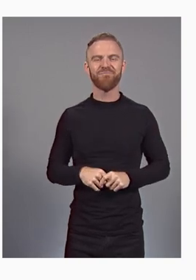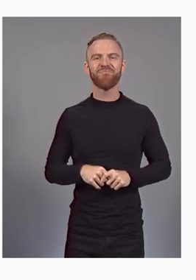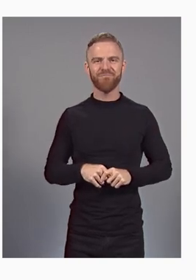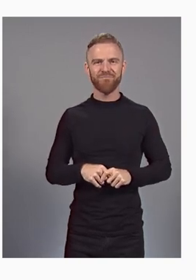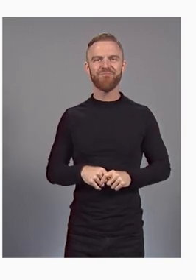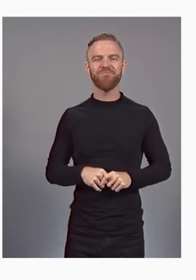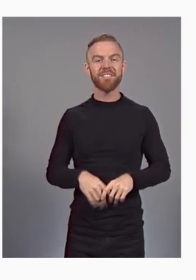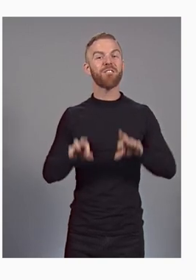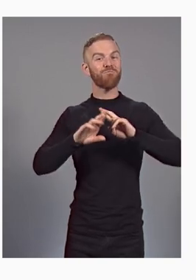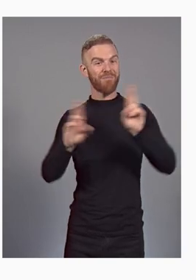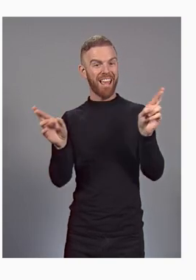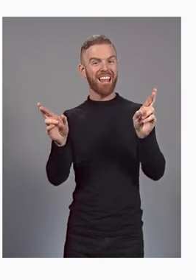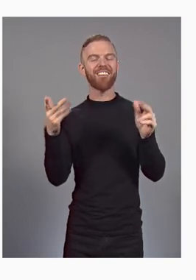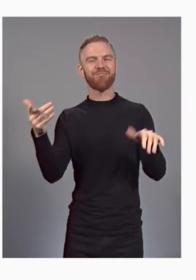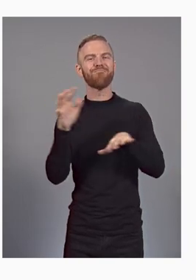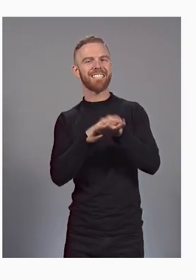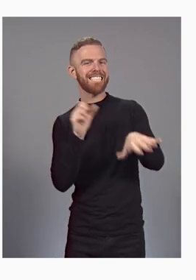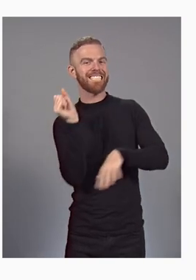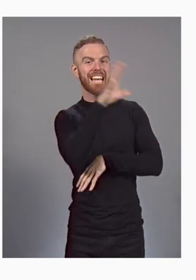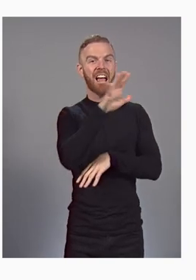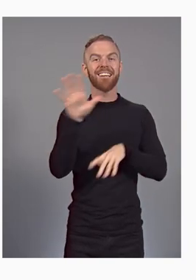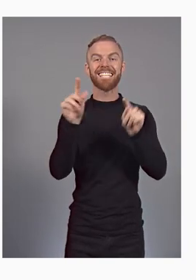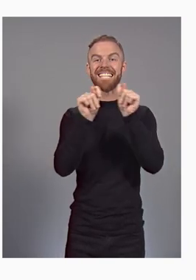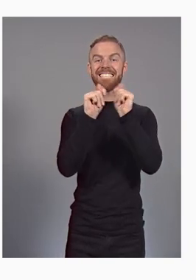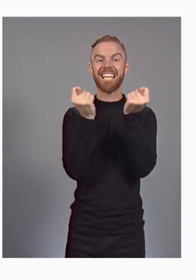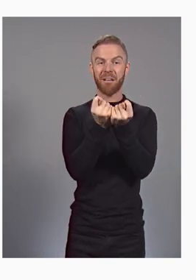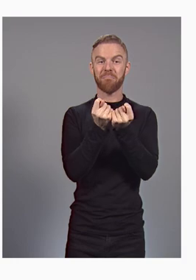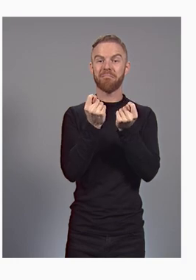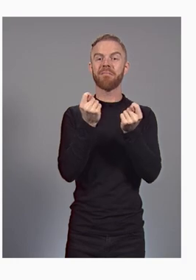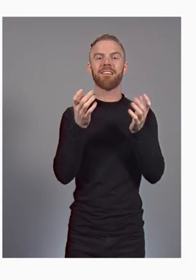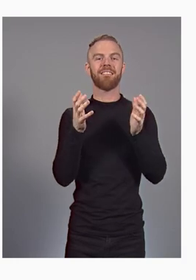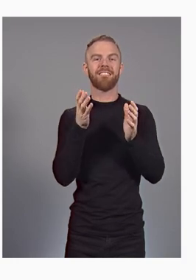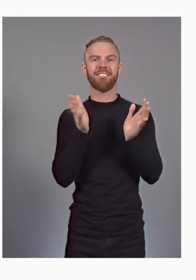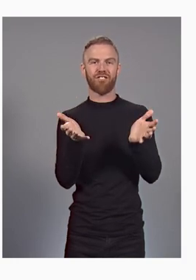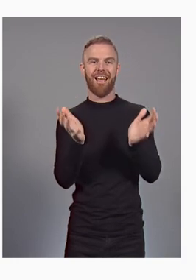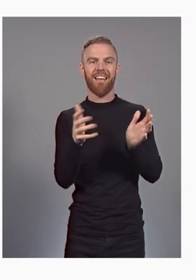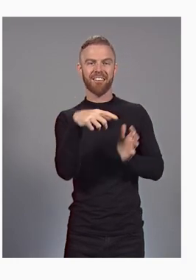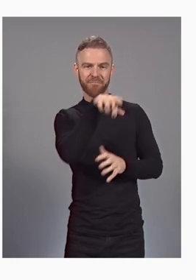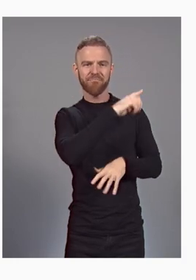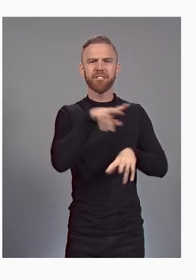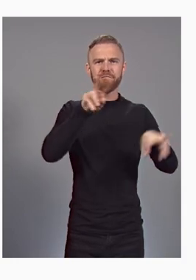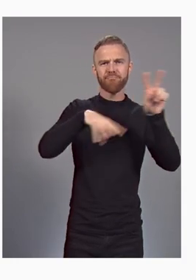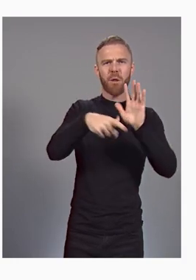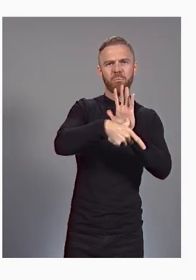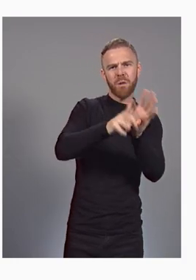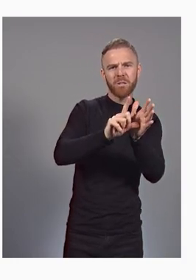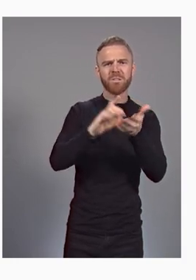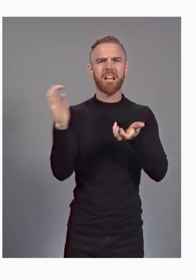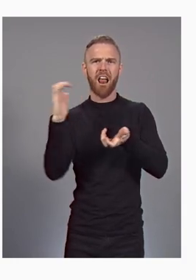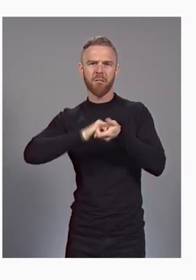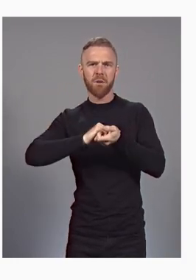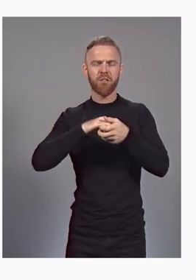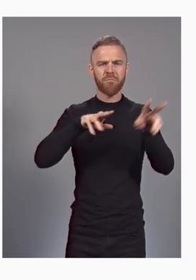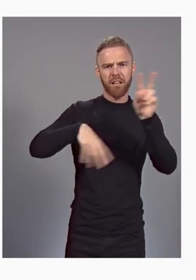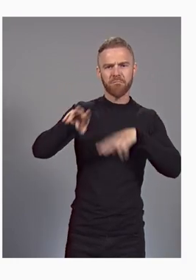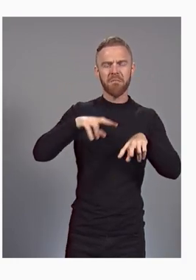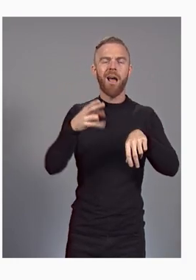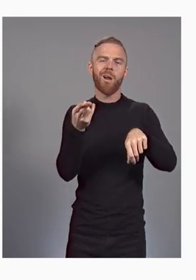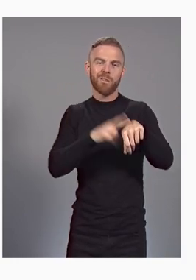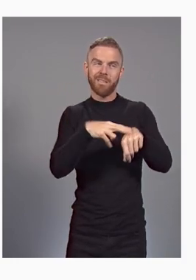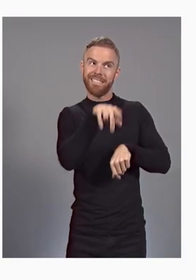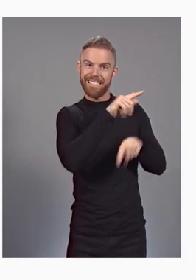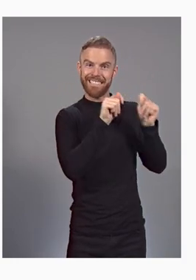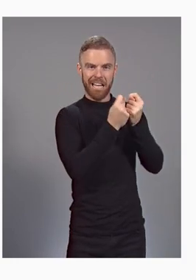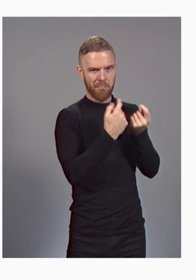When Amanda is ready, she sends it to her team for review and collaboration. Of course, the